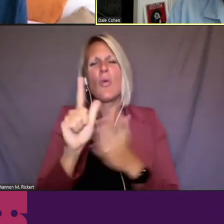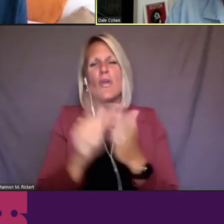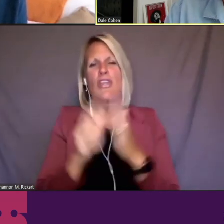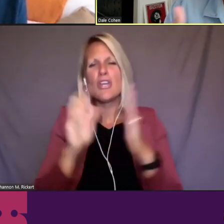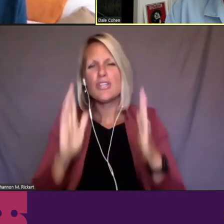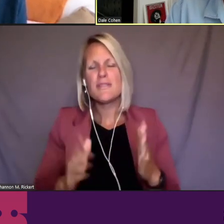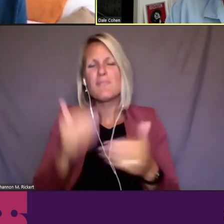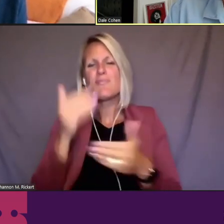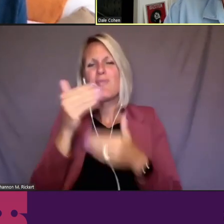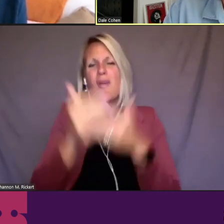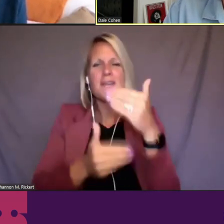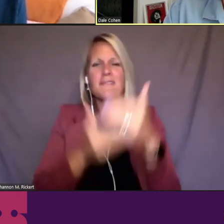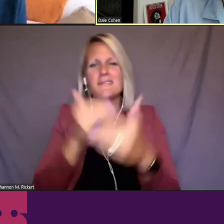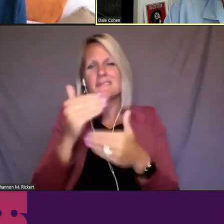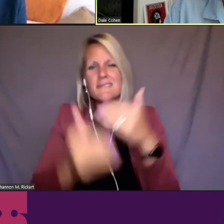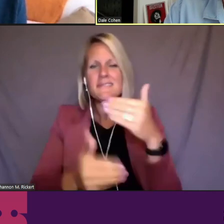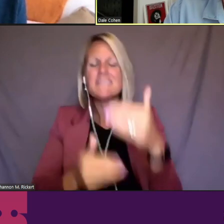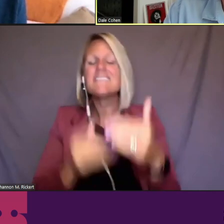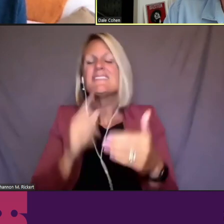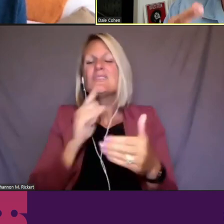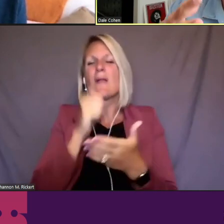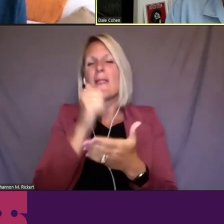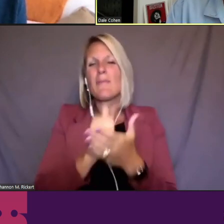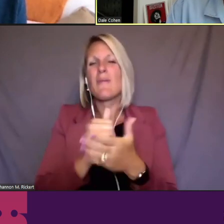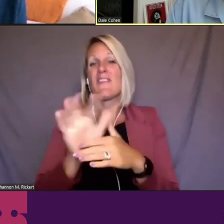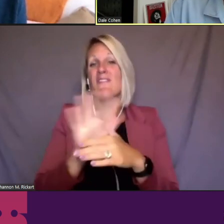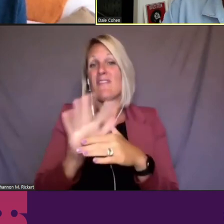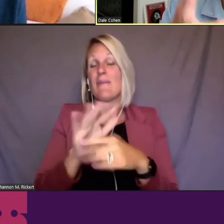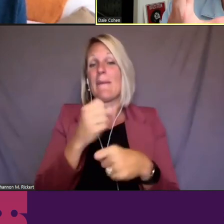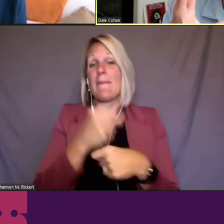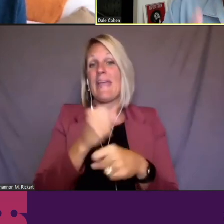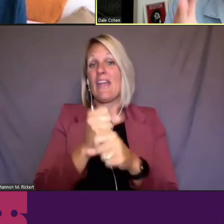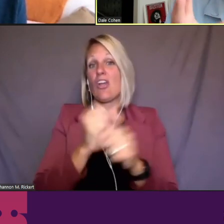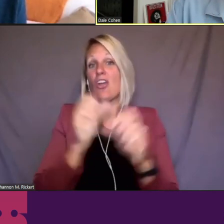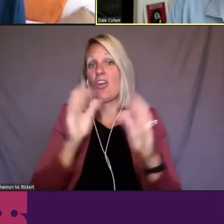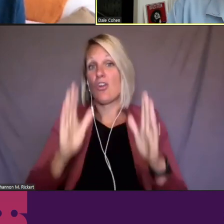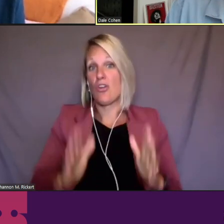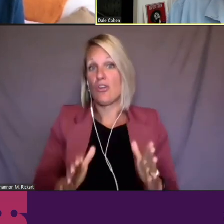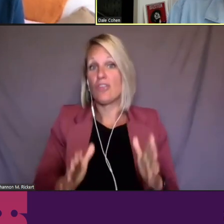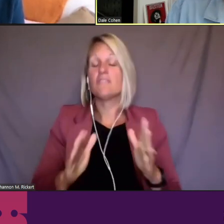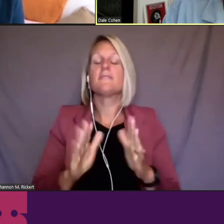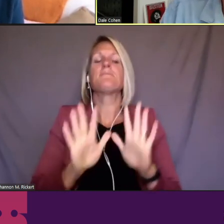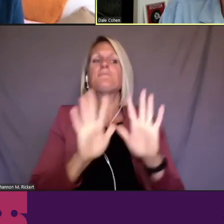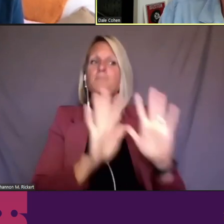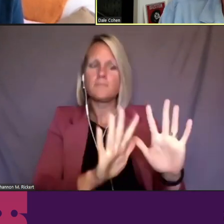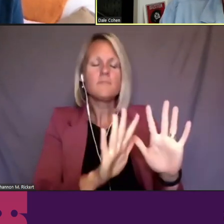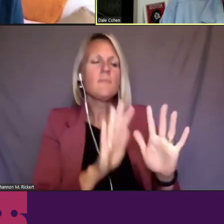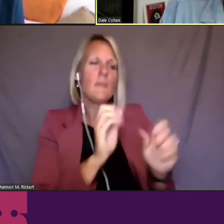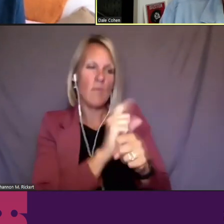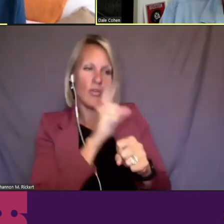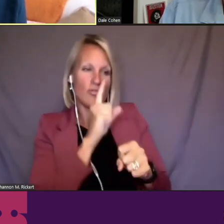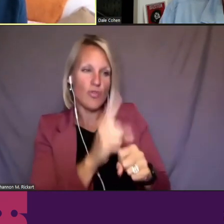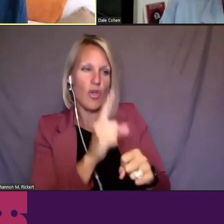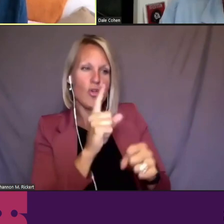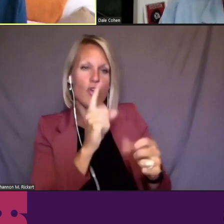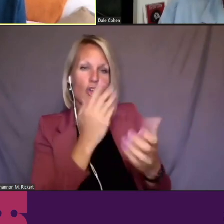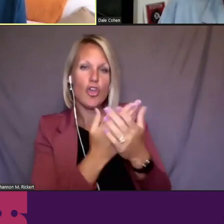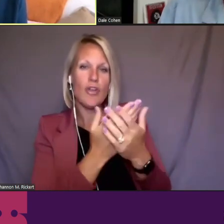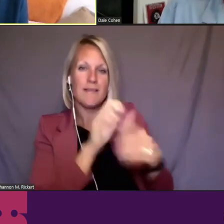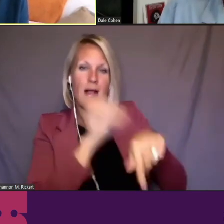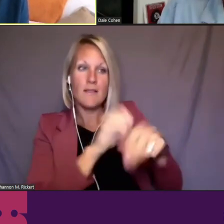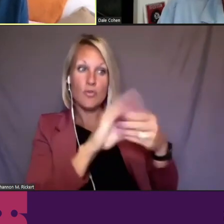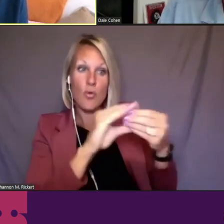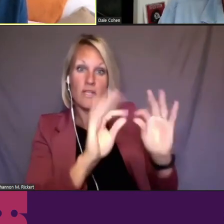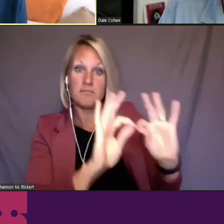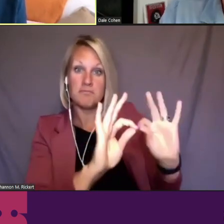is to help the filmmakers find the right way to be sure that they've got a really solid story. Right. I mean, I think